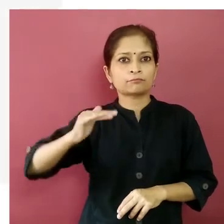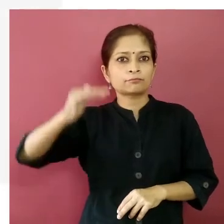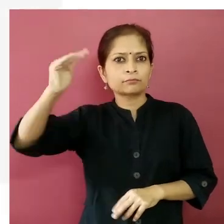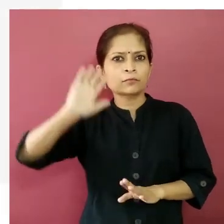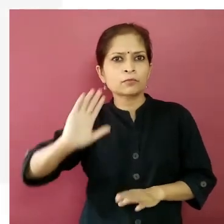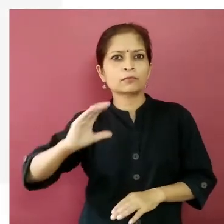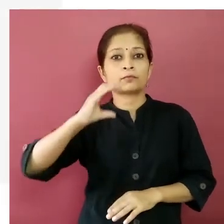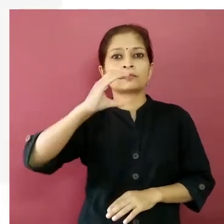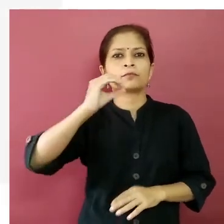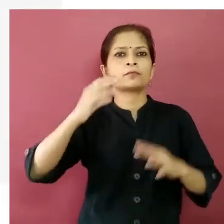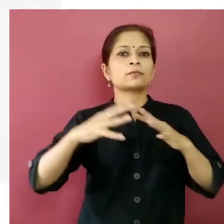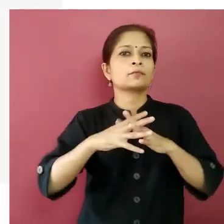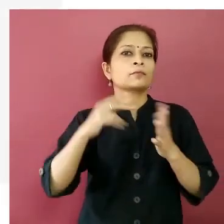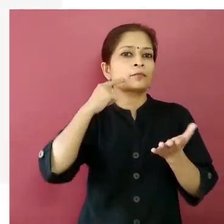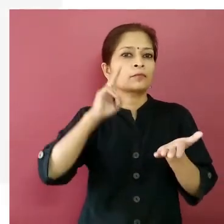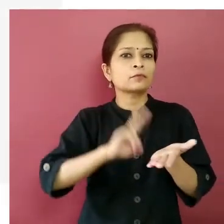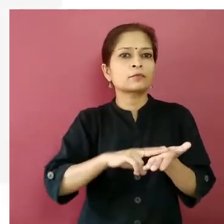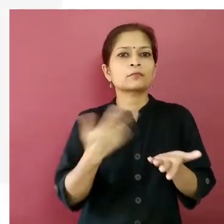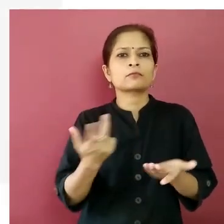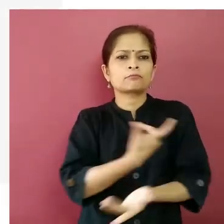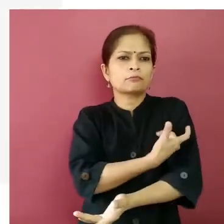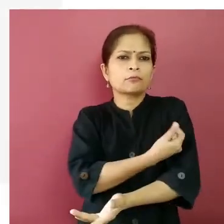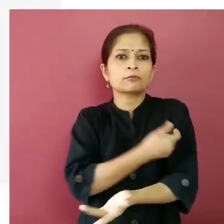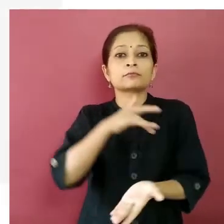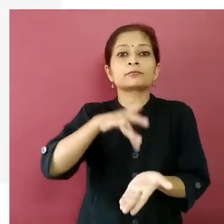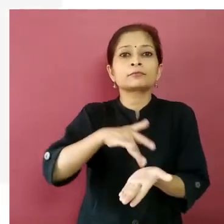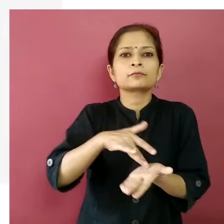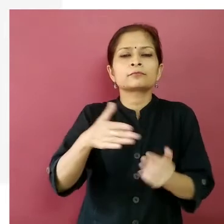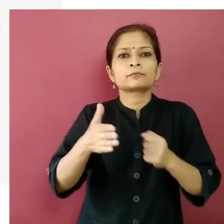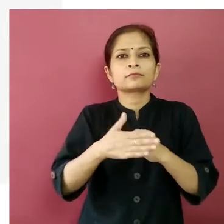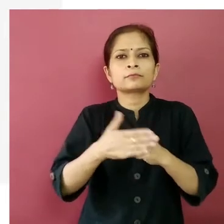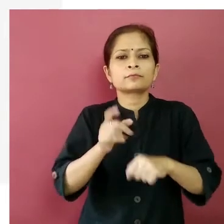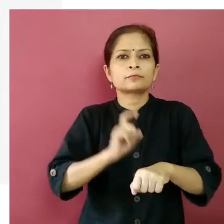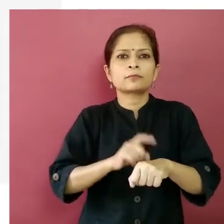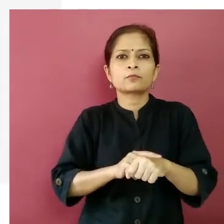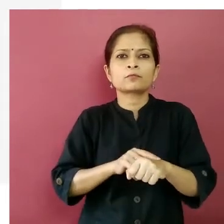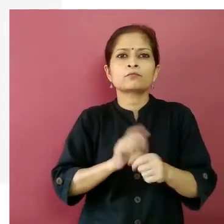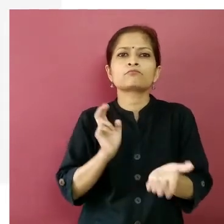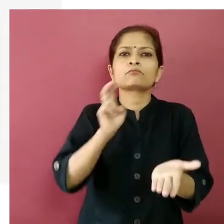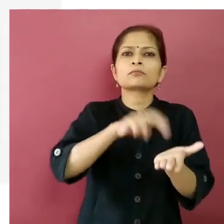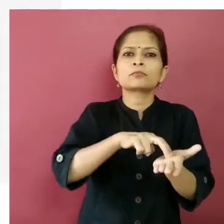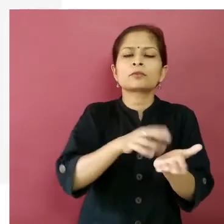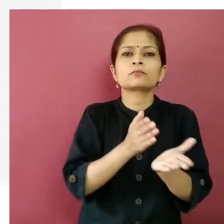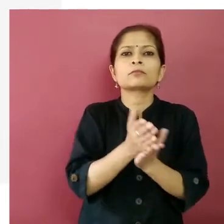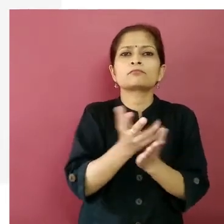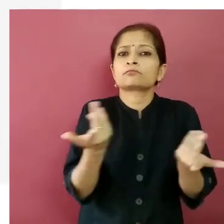how to book a vaccination appointment on covin if you are 18 years or older